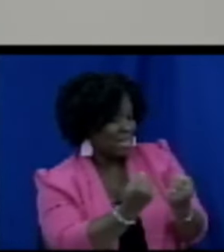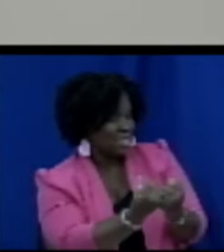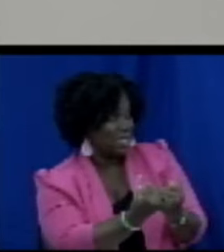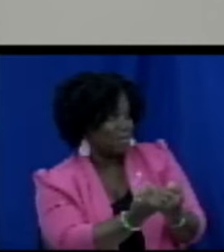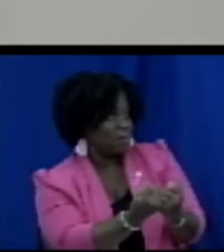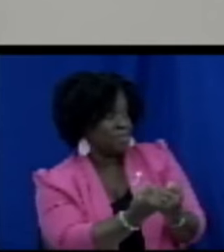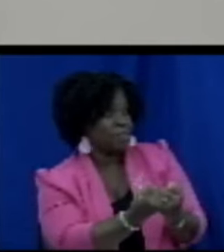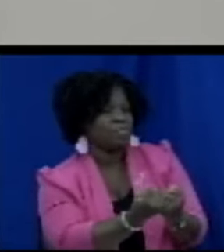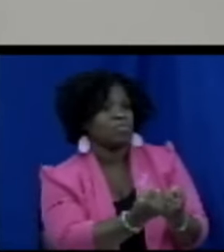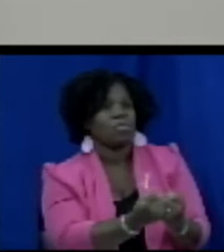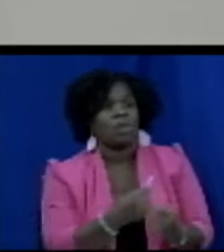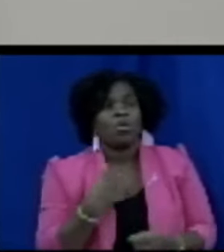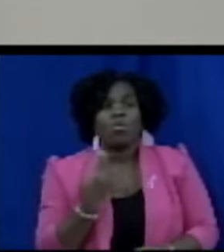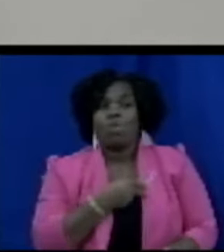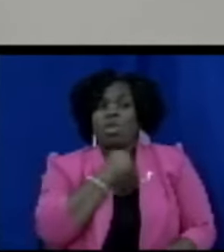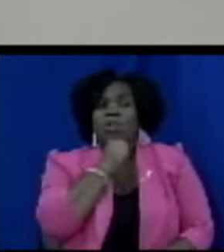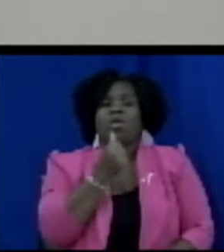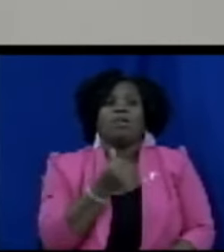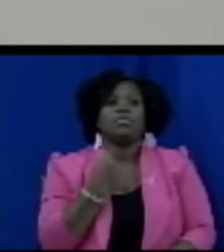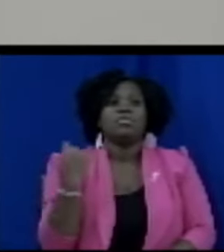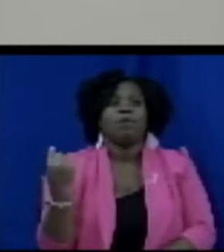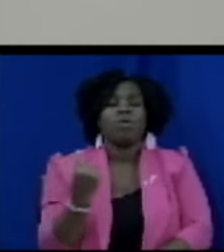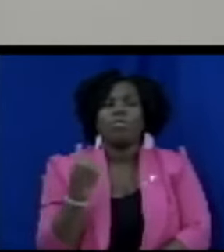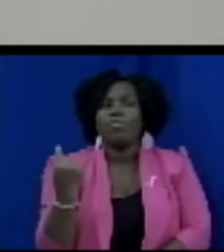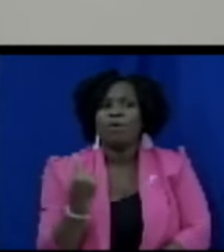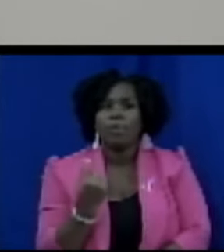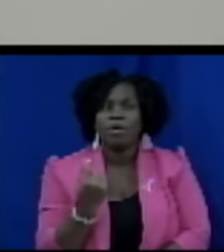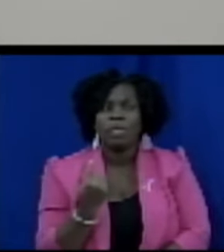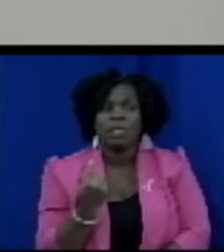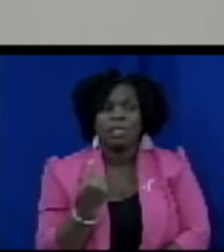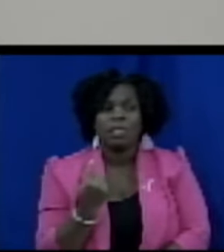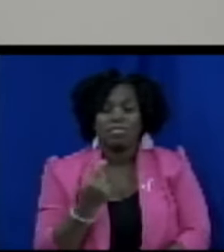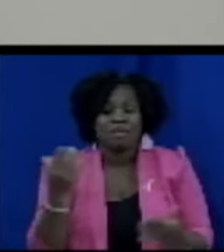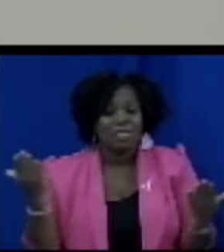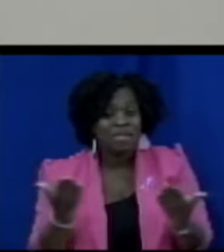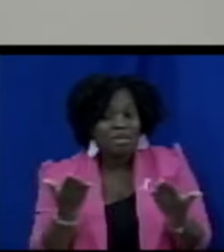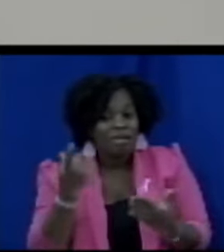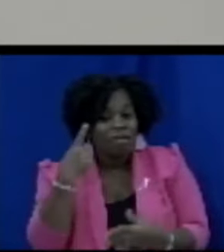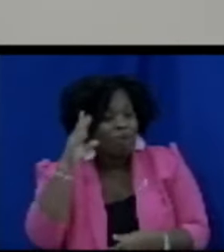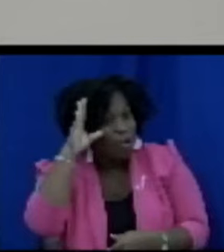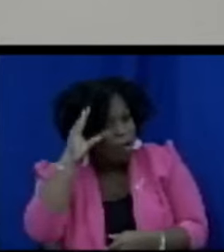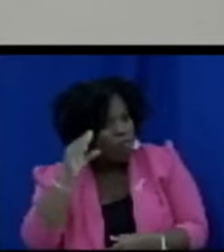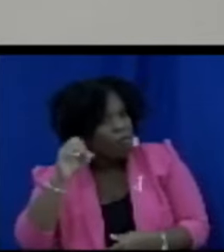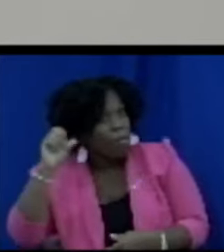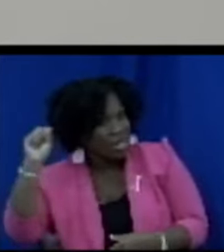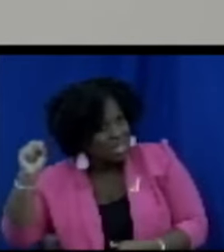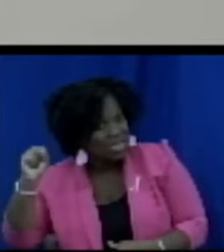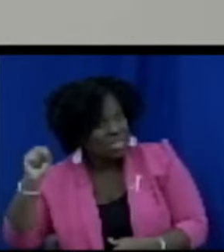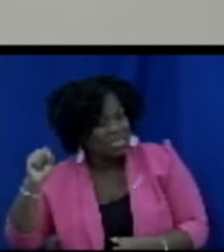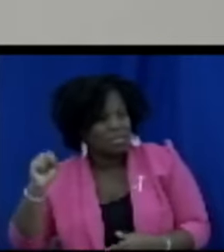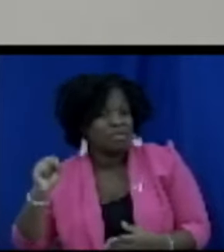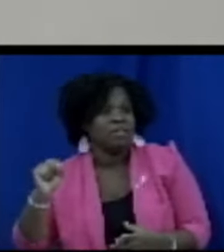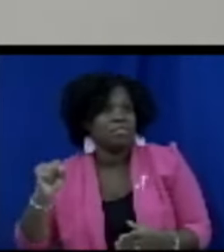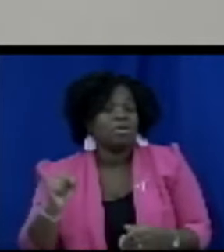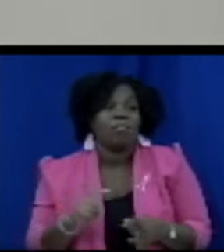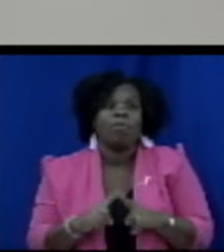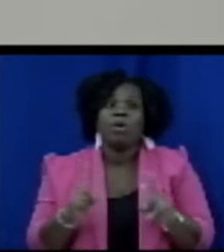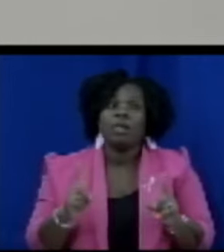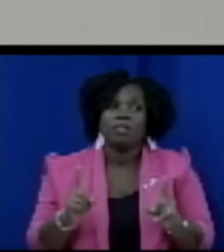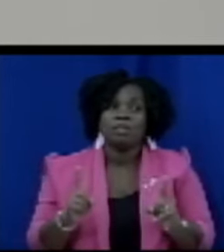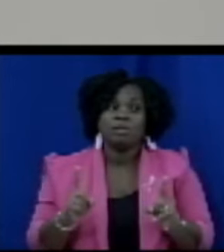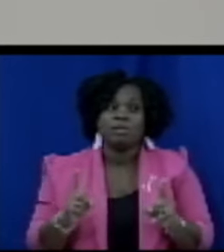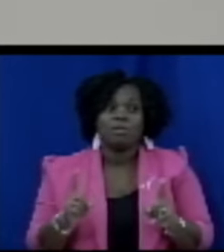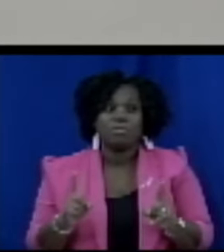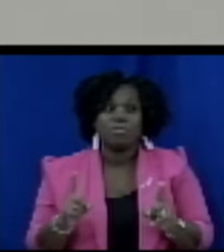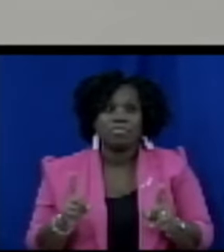that we are not just you know for political experience here whatever the case might be to give to somebody a board